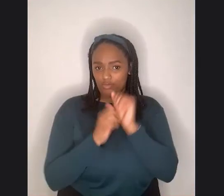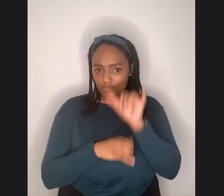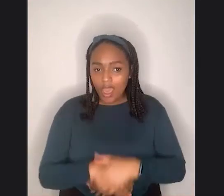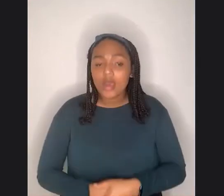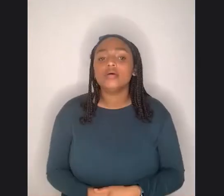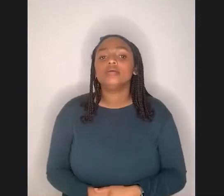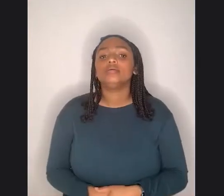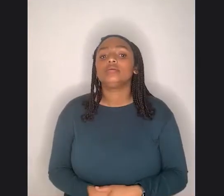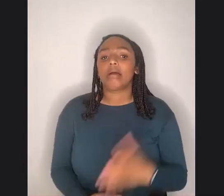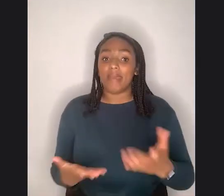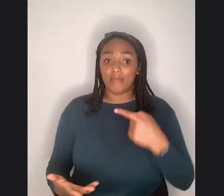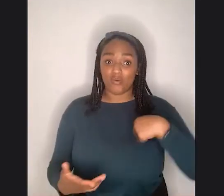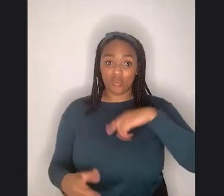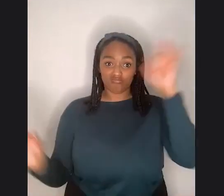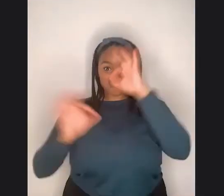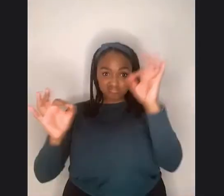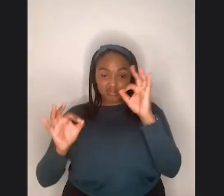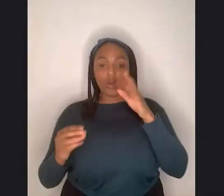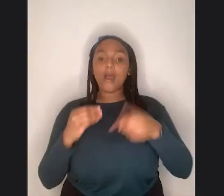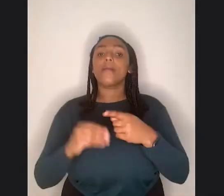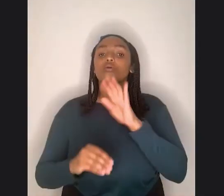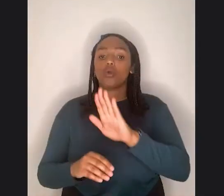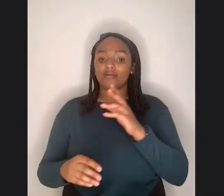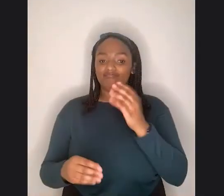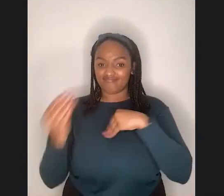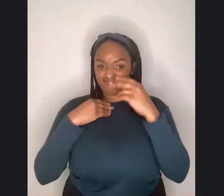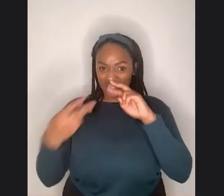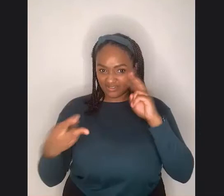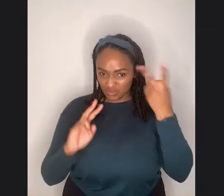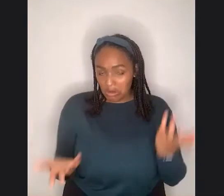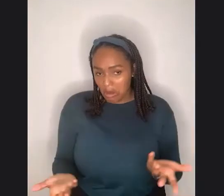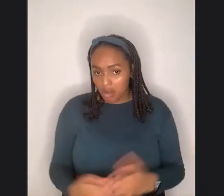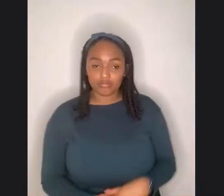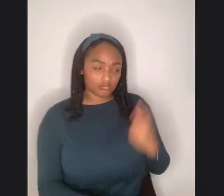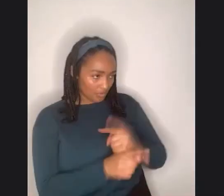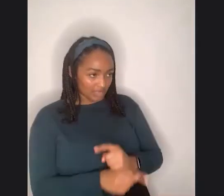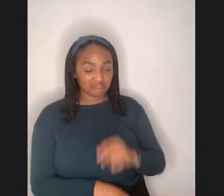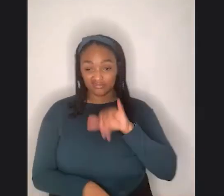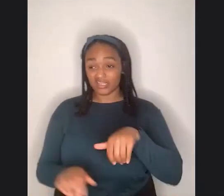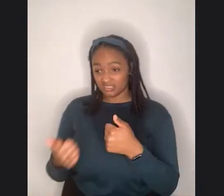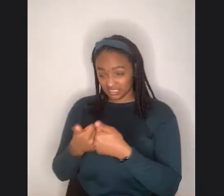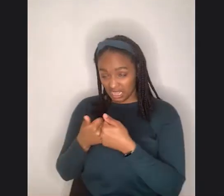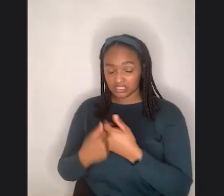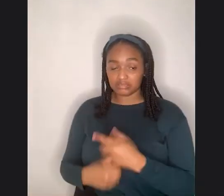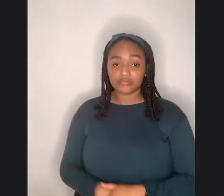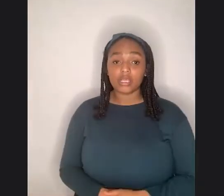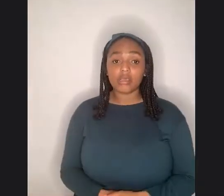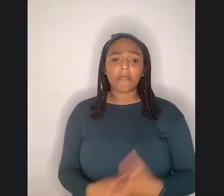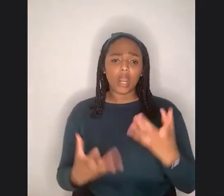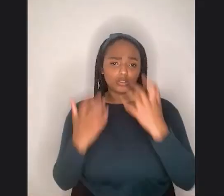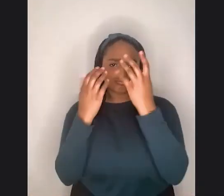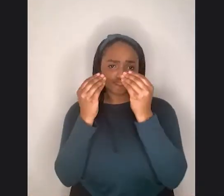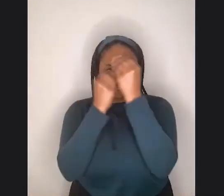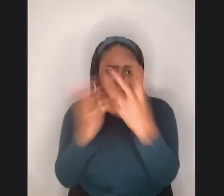have an eating disorder. Yeah. Yeah. That's really challenging. I will just also point out, um, to the audience, NAFA does